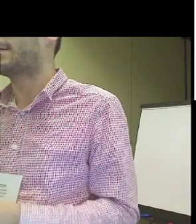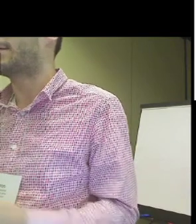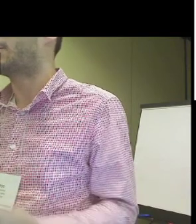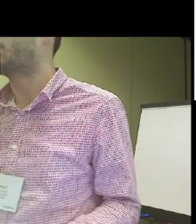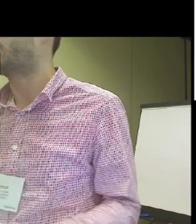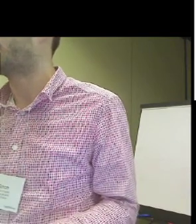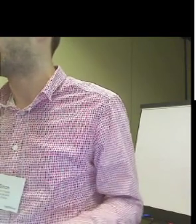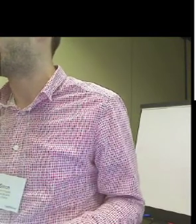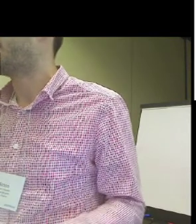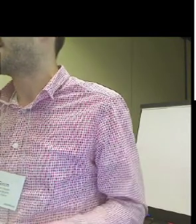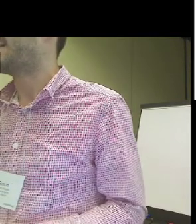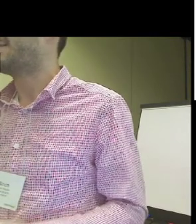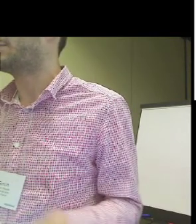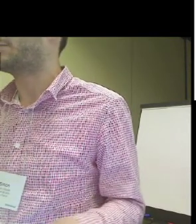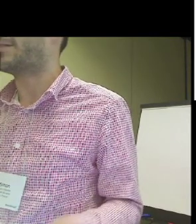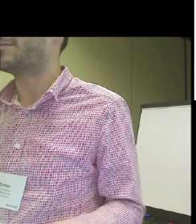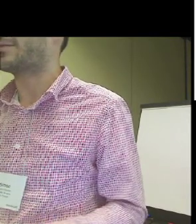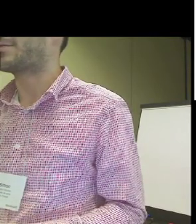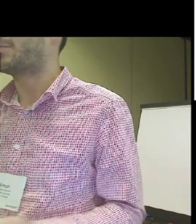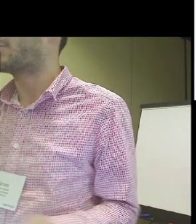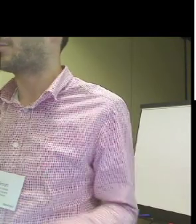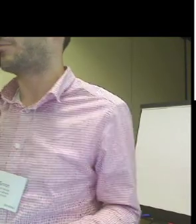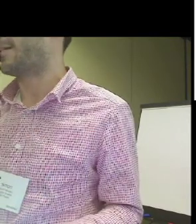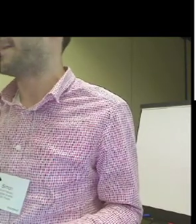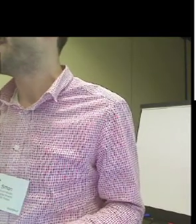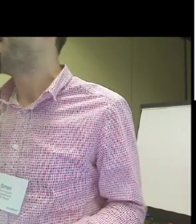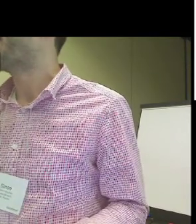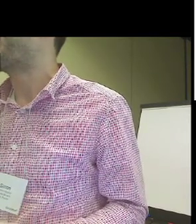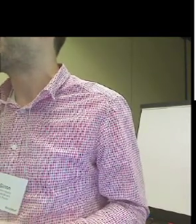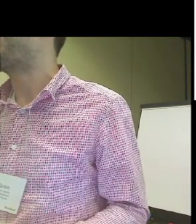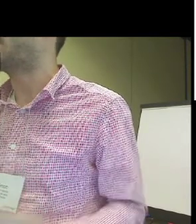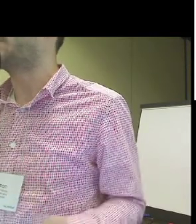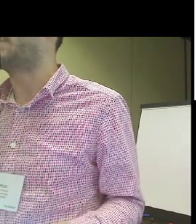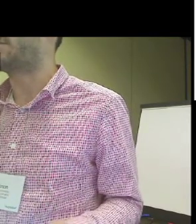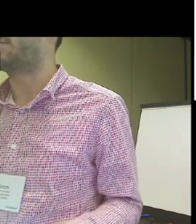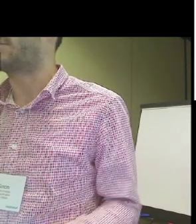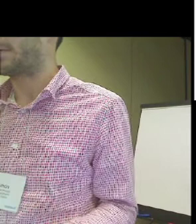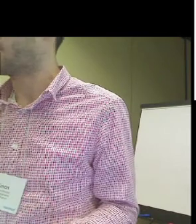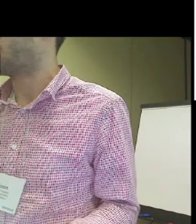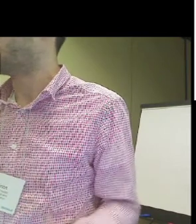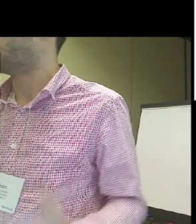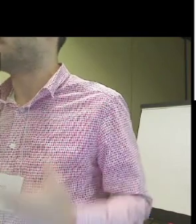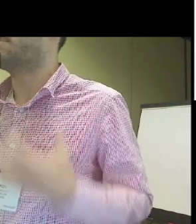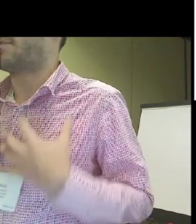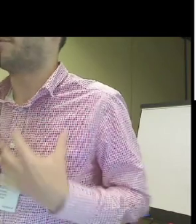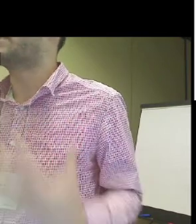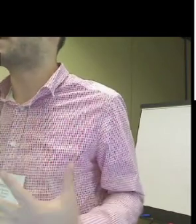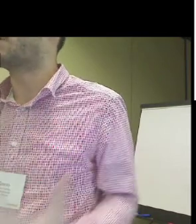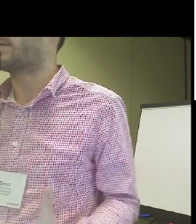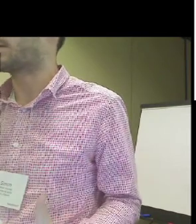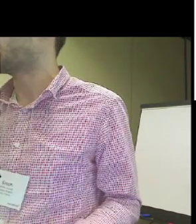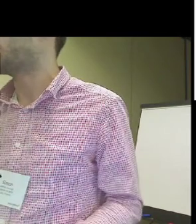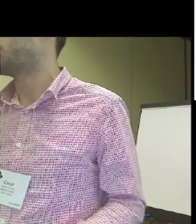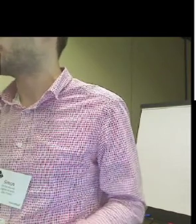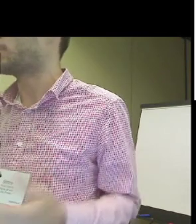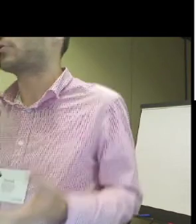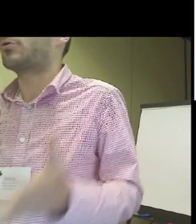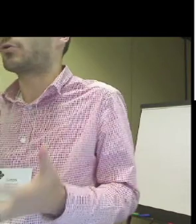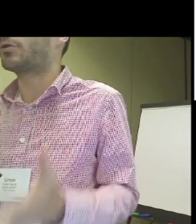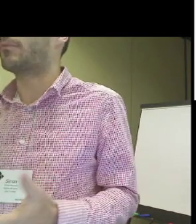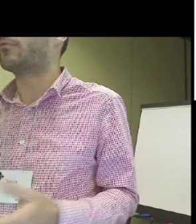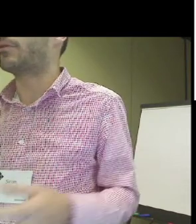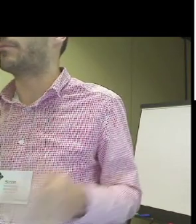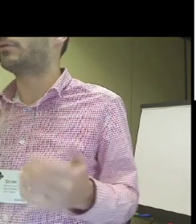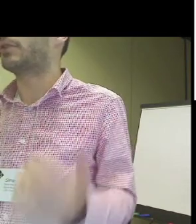nobody has never proven that deaf people have a special brain. So it can't be coming from physical things. It